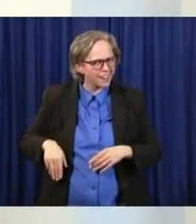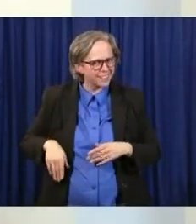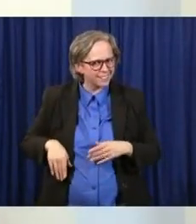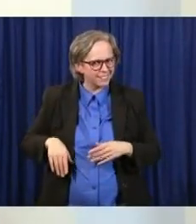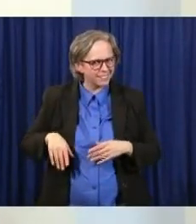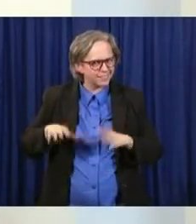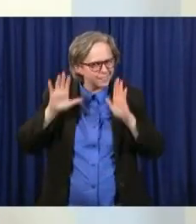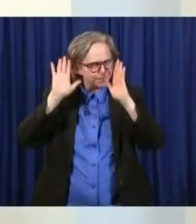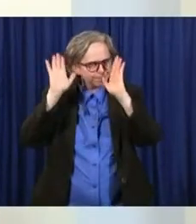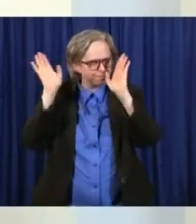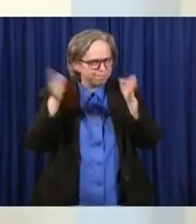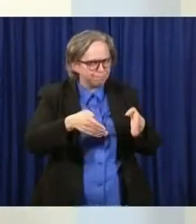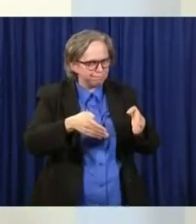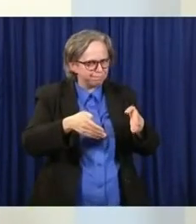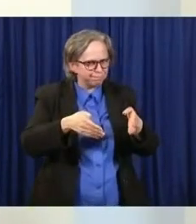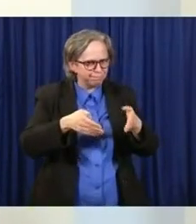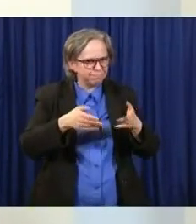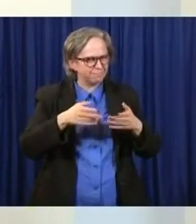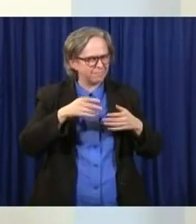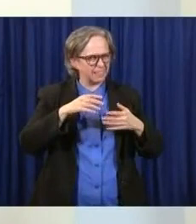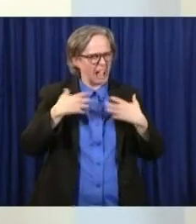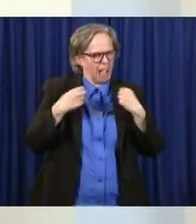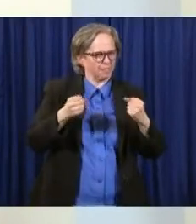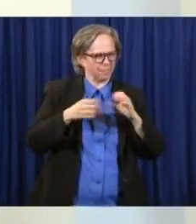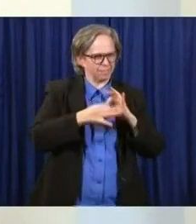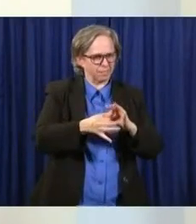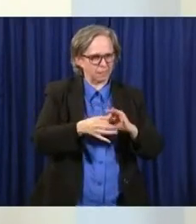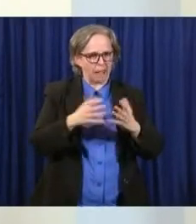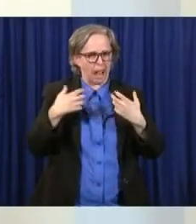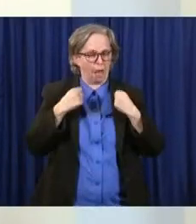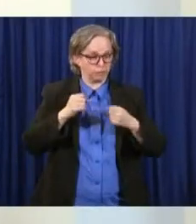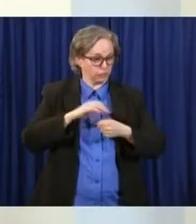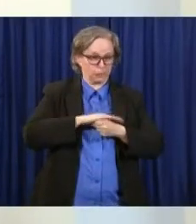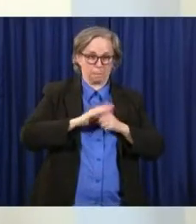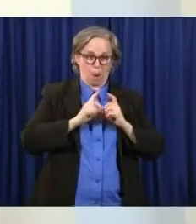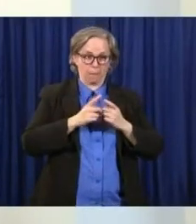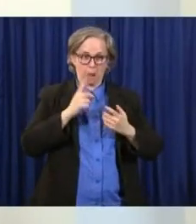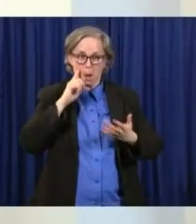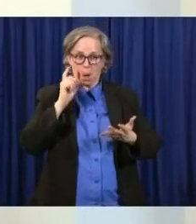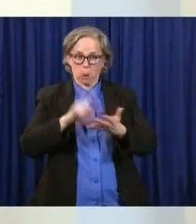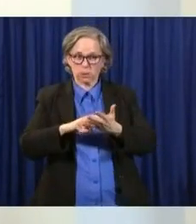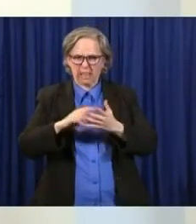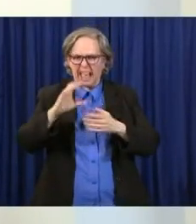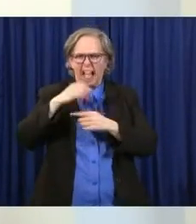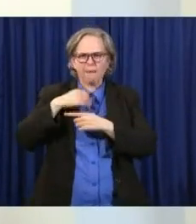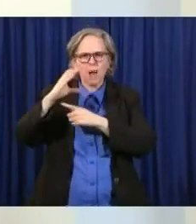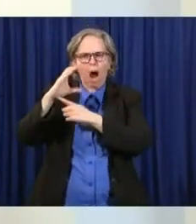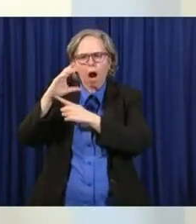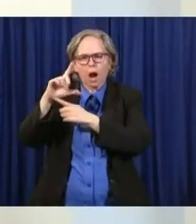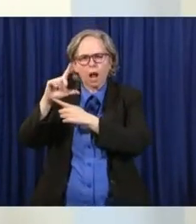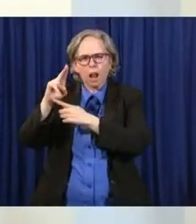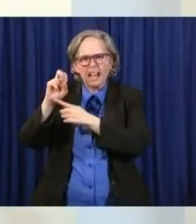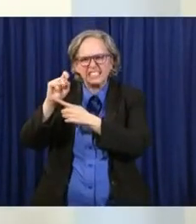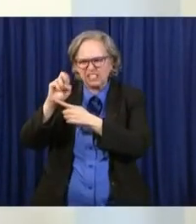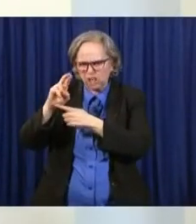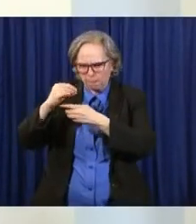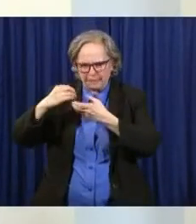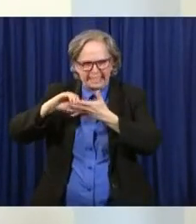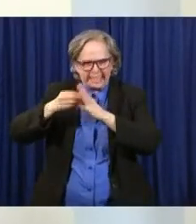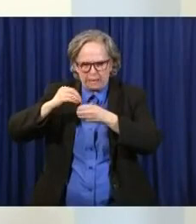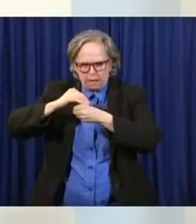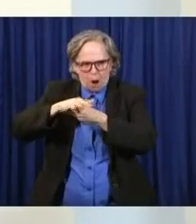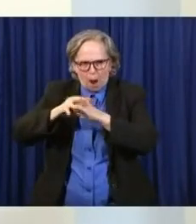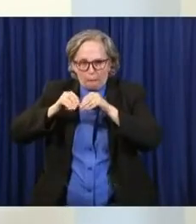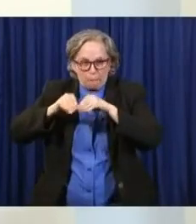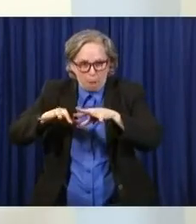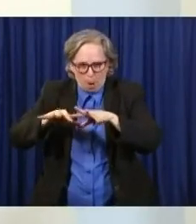comes across a cluster outbreak, they may choose to use some of their limited testing to figure out, because a business